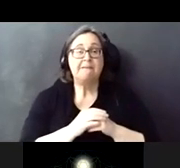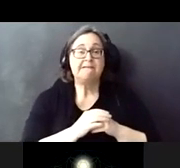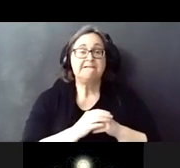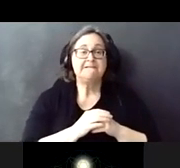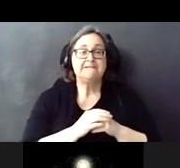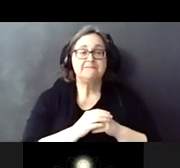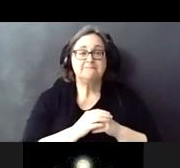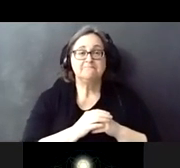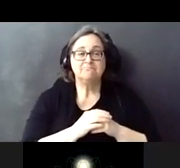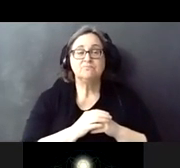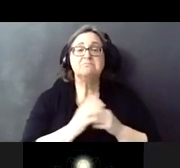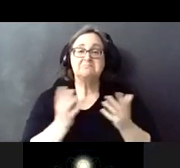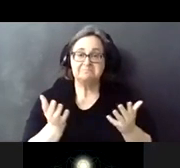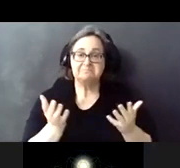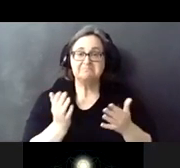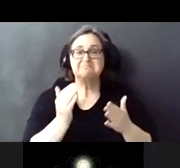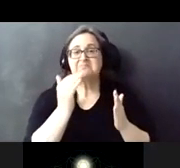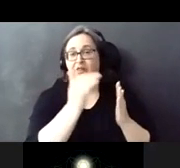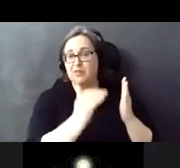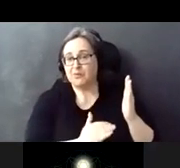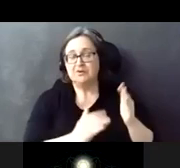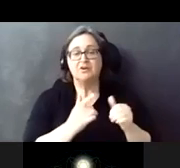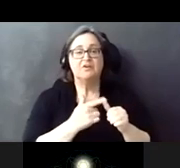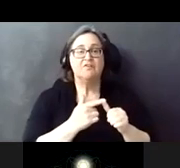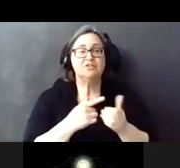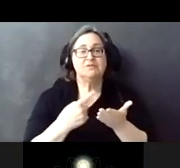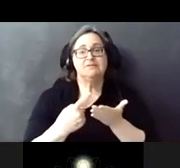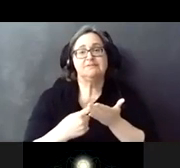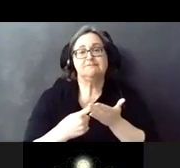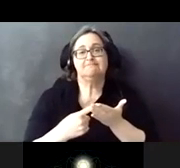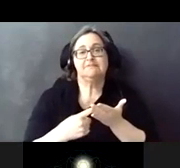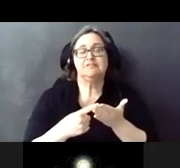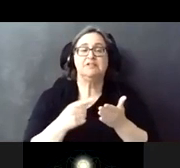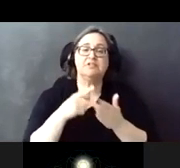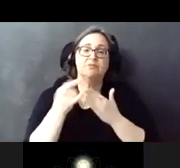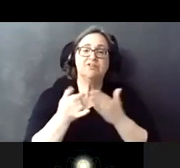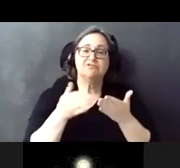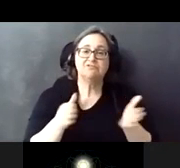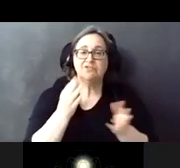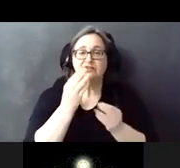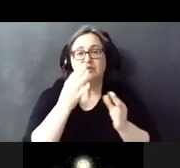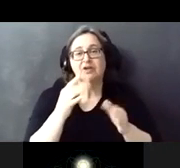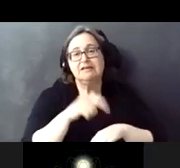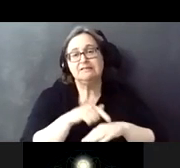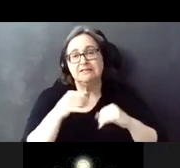This is kind of how the meeting will go. We're going to first go over the project generally and have an overview and timeline